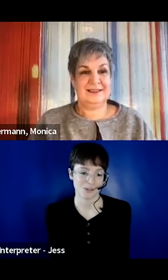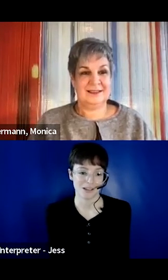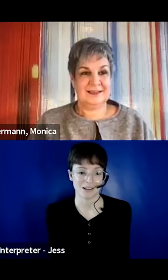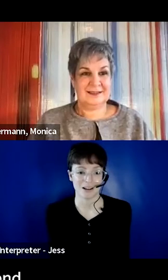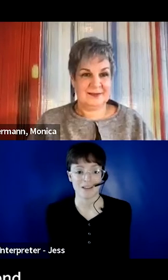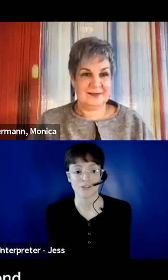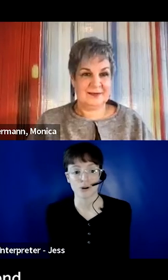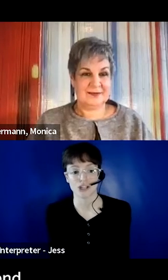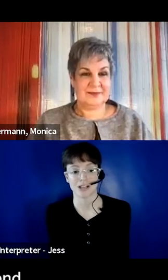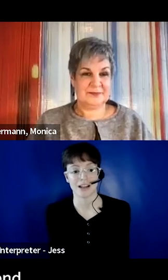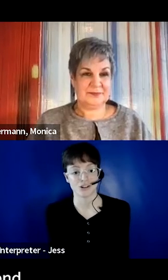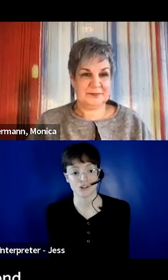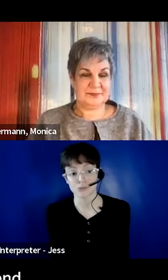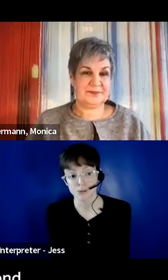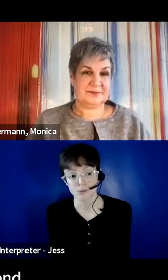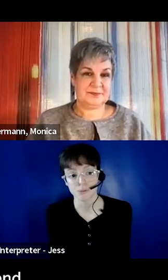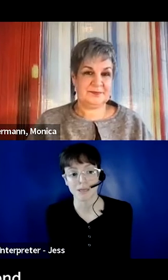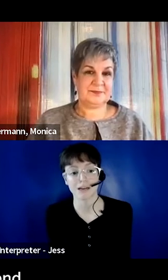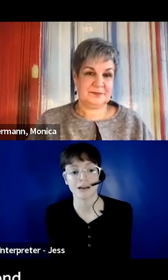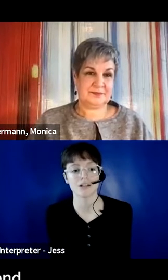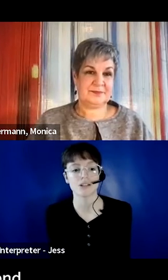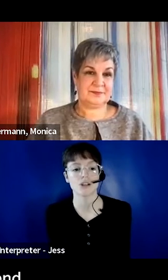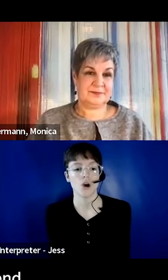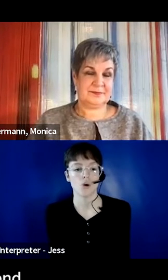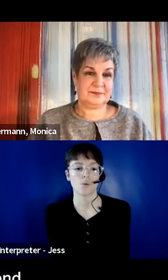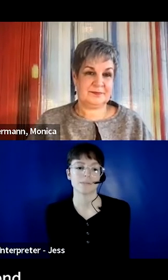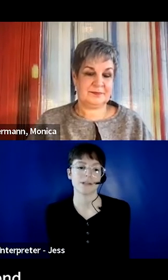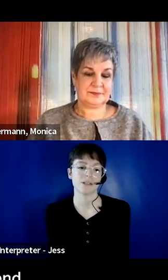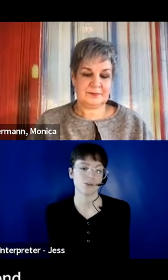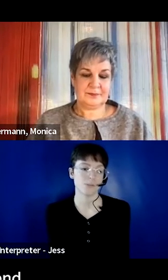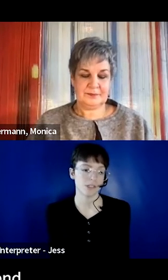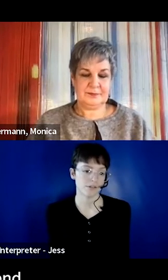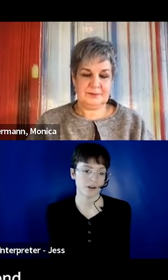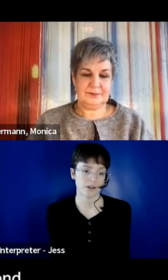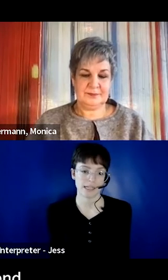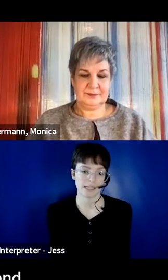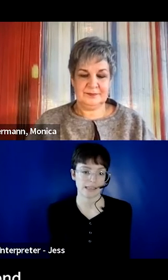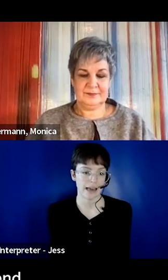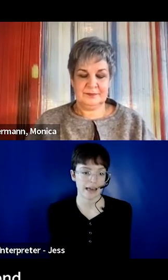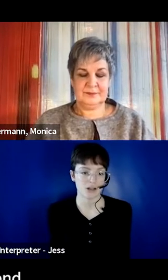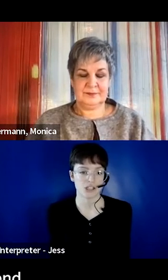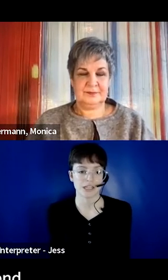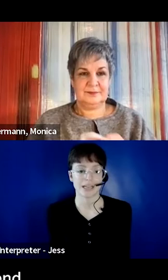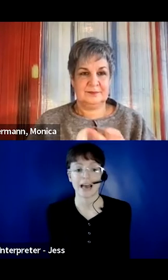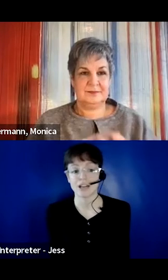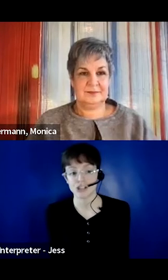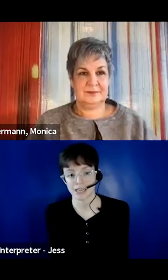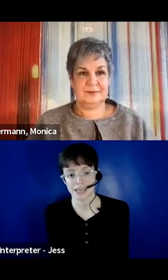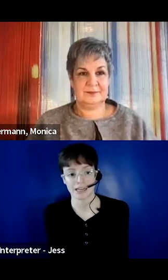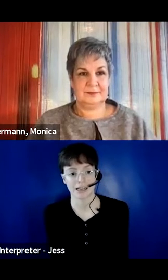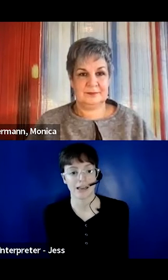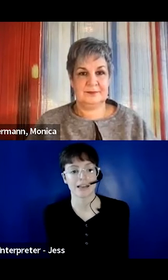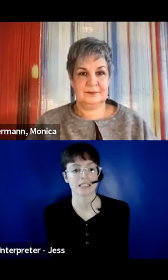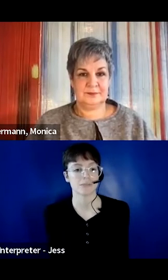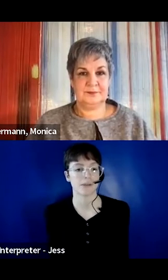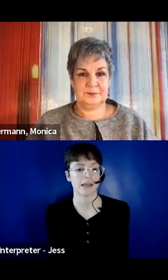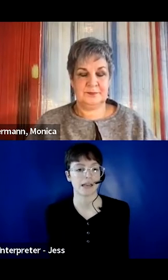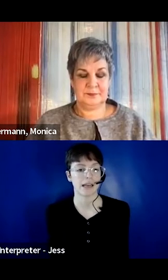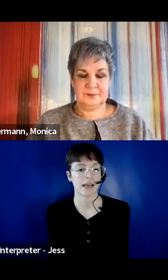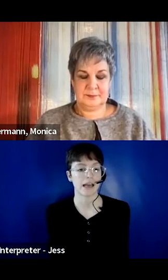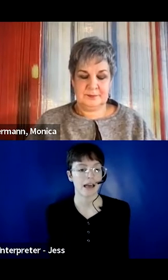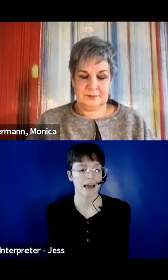absolutely unfortunate and true, because we spend so much of our daily energy educating and